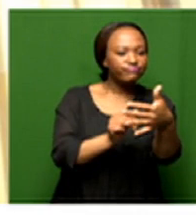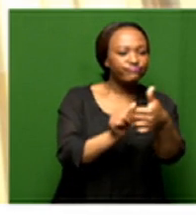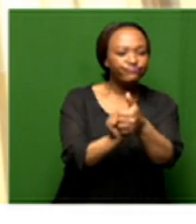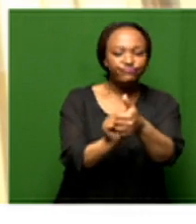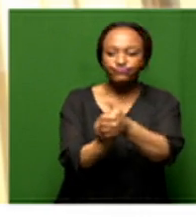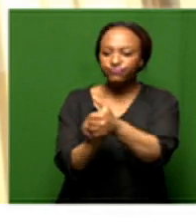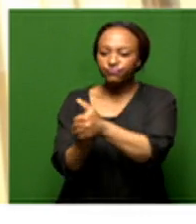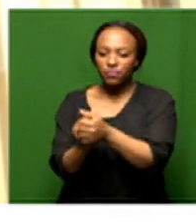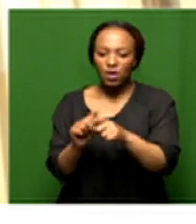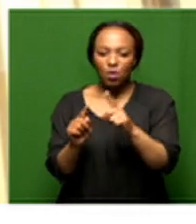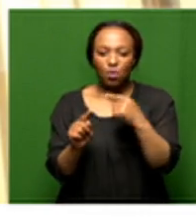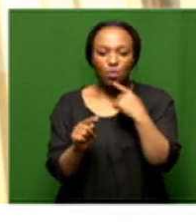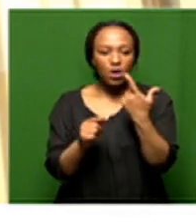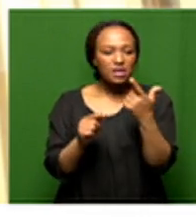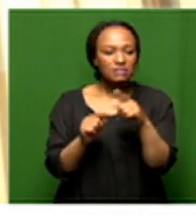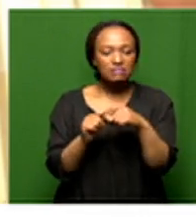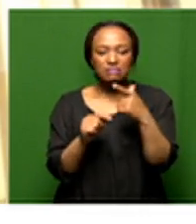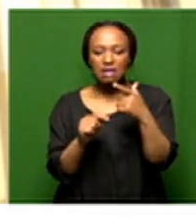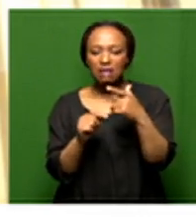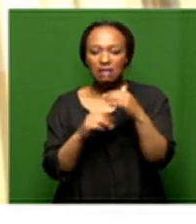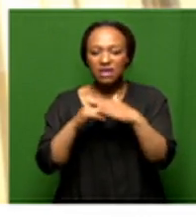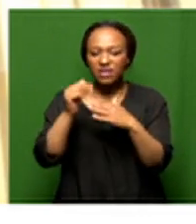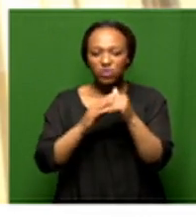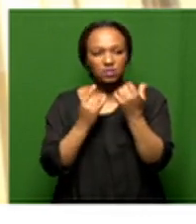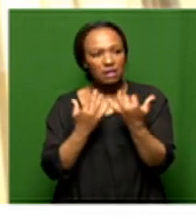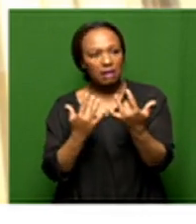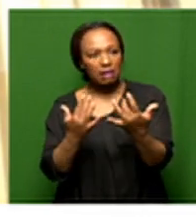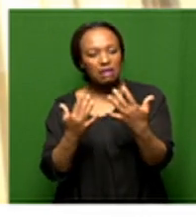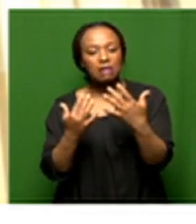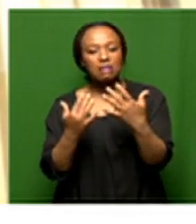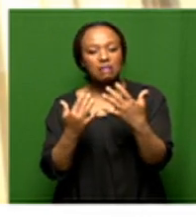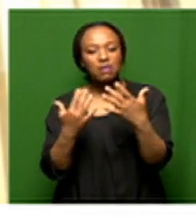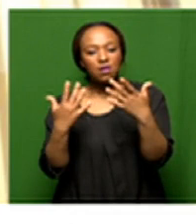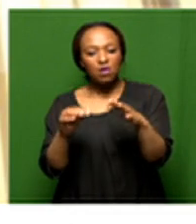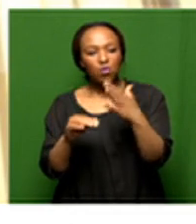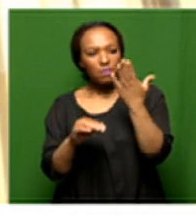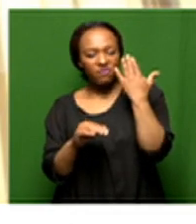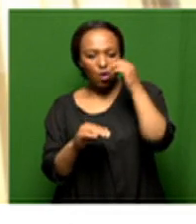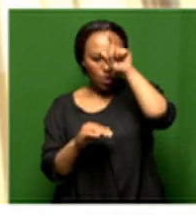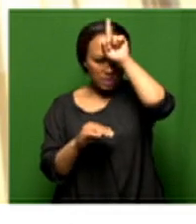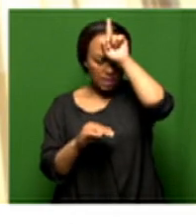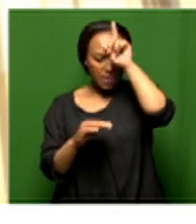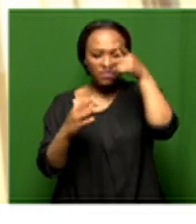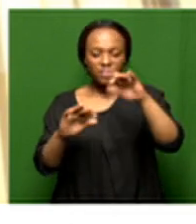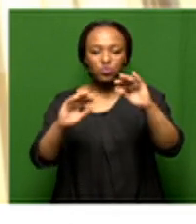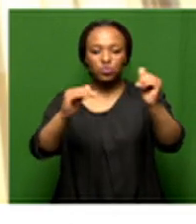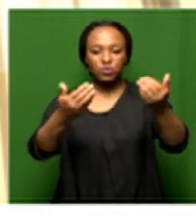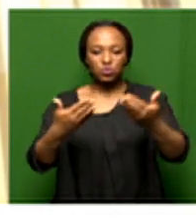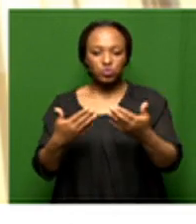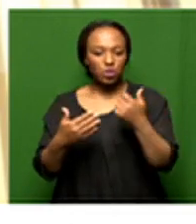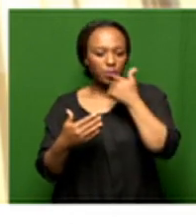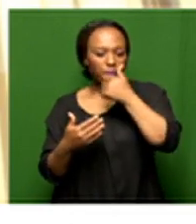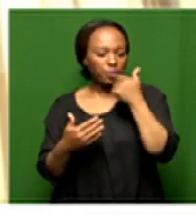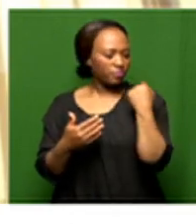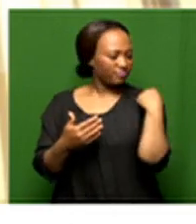introducing green infrastructure bonds we know that the germany has introduced one which was oversubscribed just